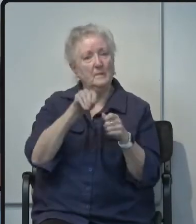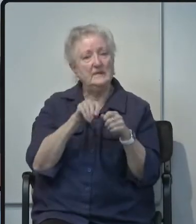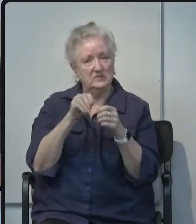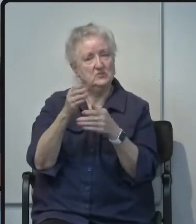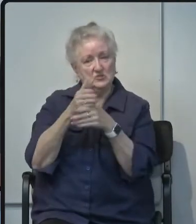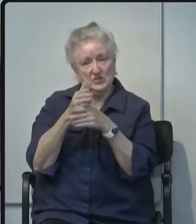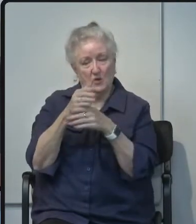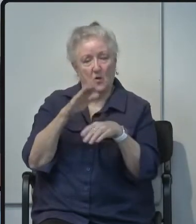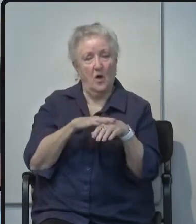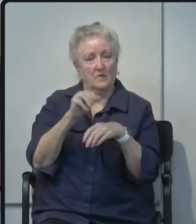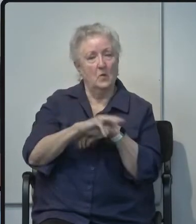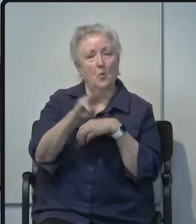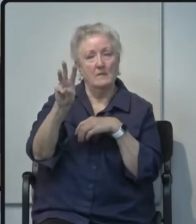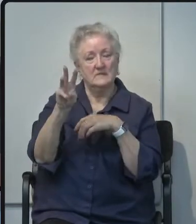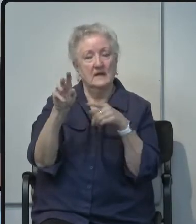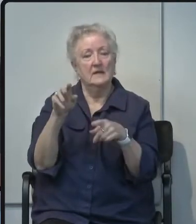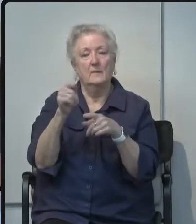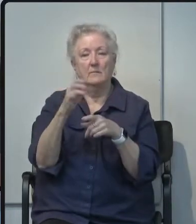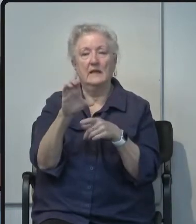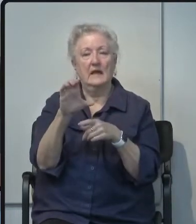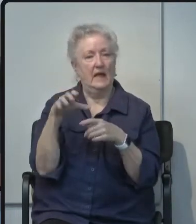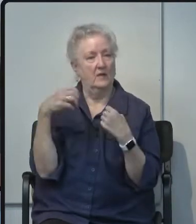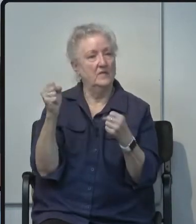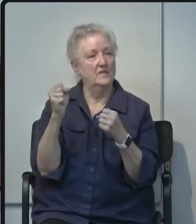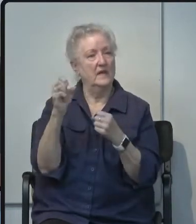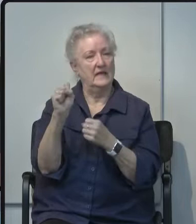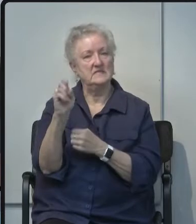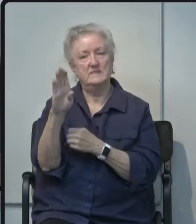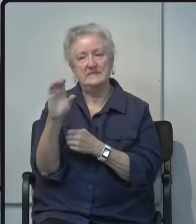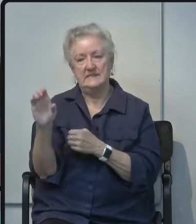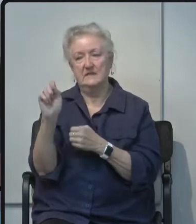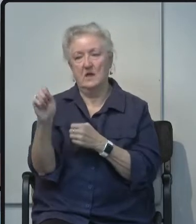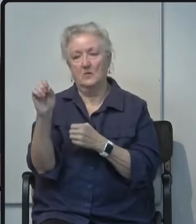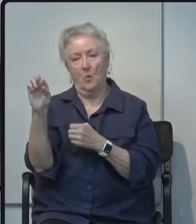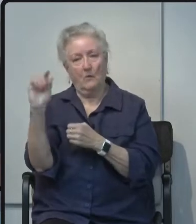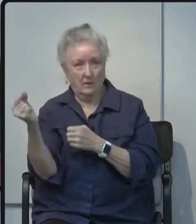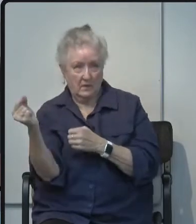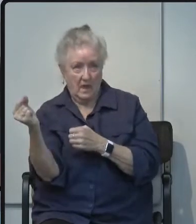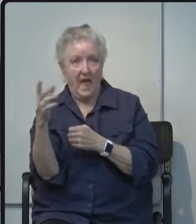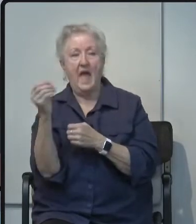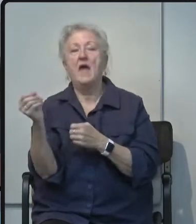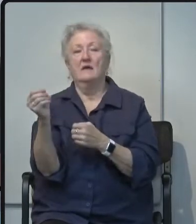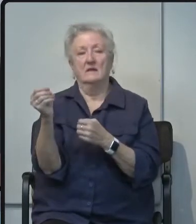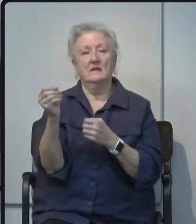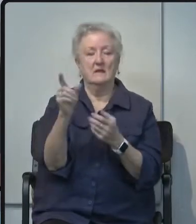publichealthsbc.org and in a press release